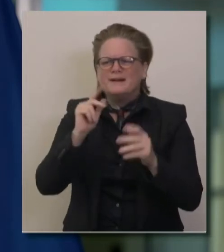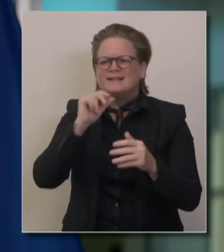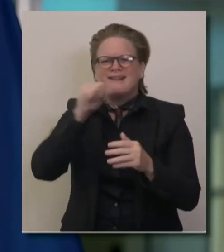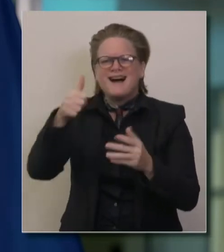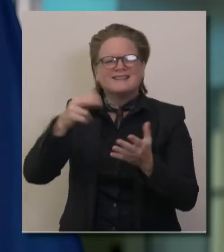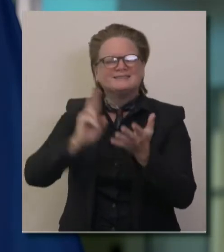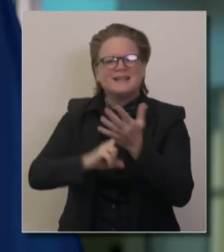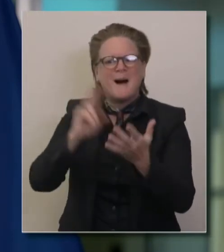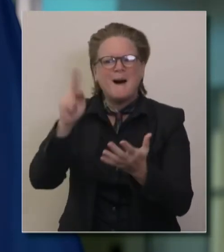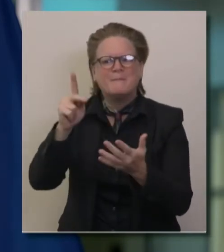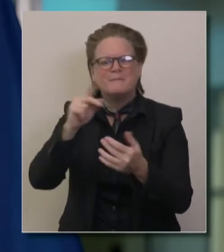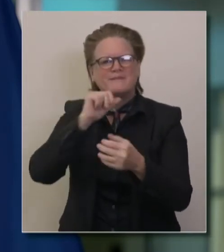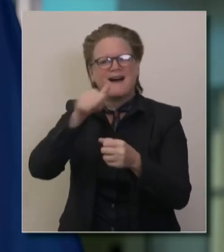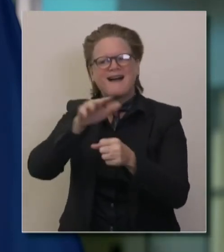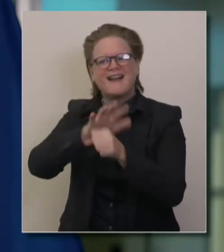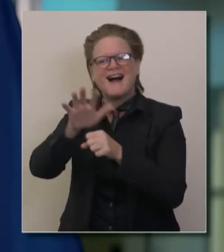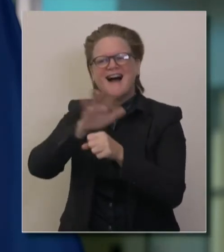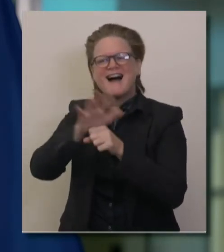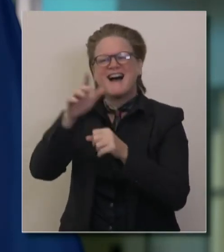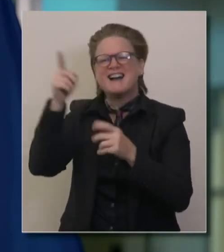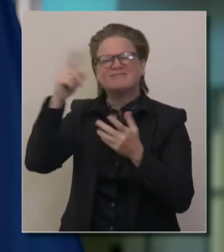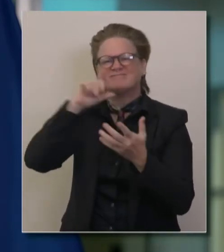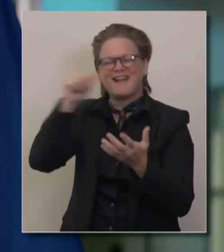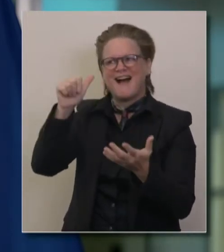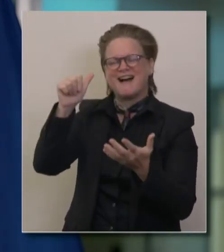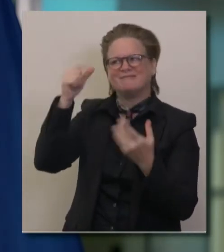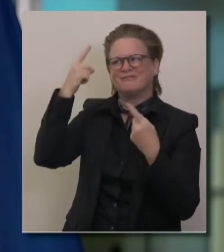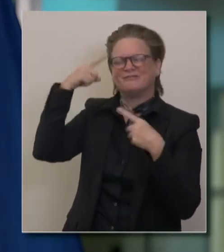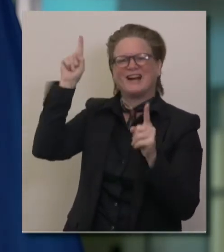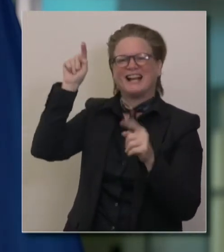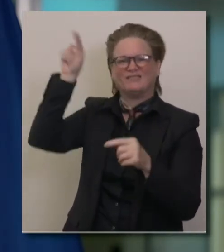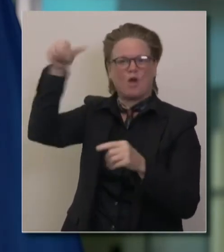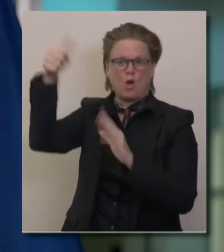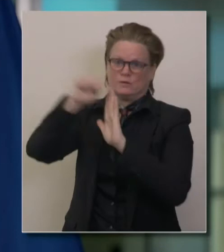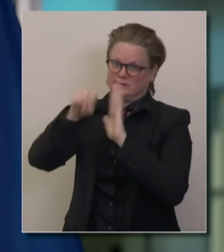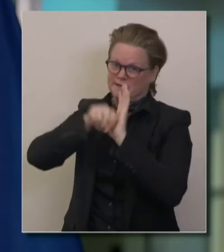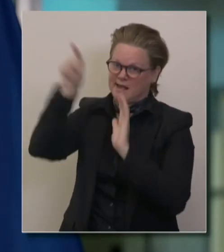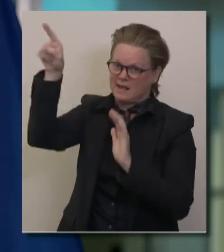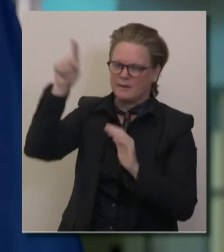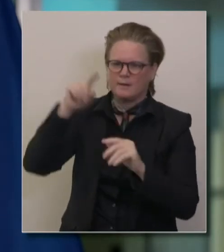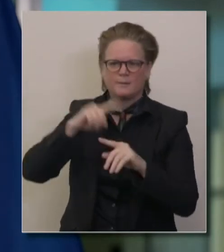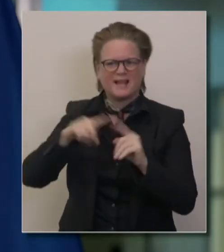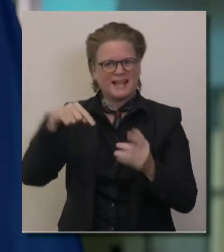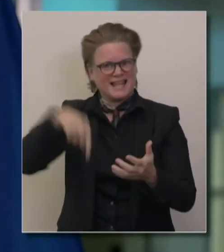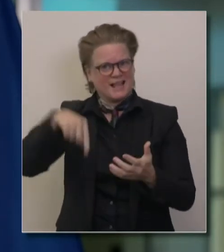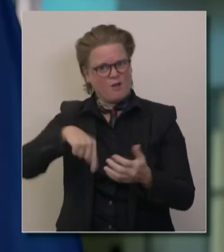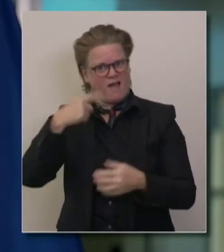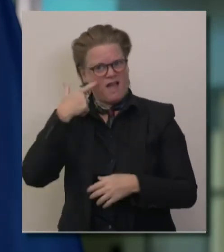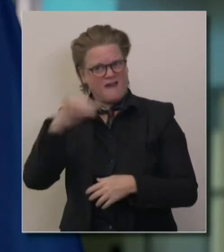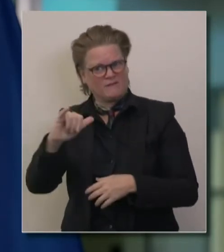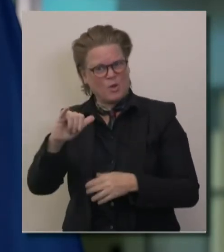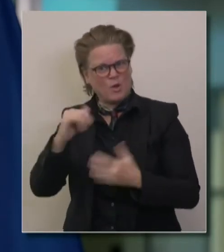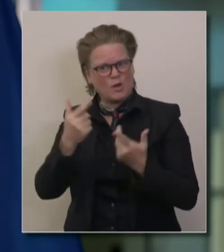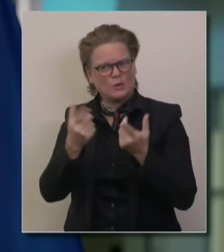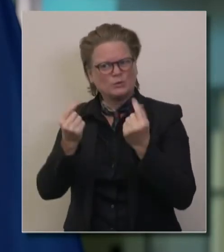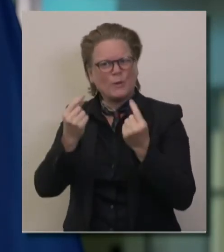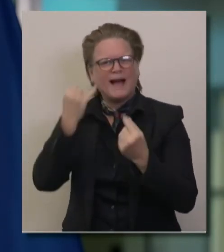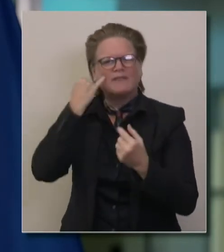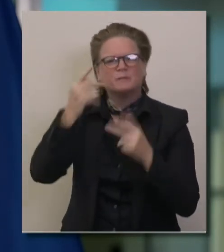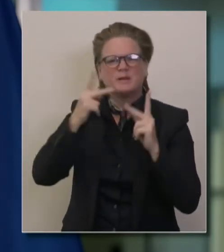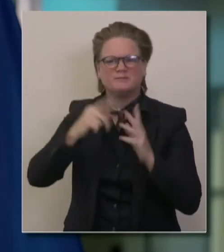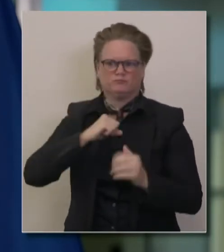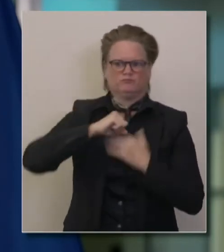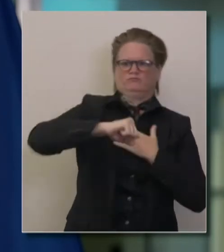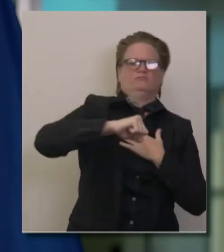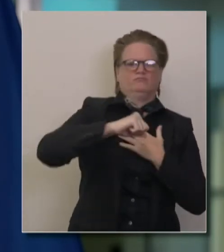will be any more effective in California? What is the state going to do to make sure people download it, especially those who are resistant and